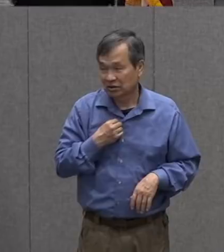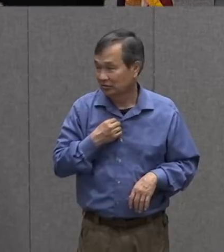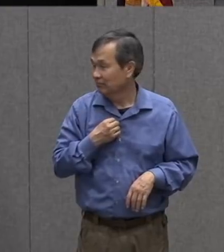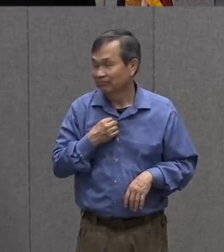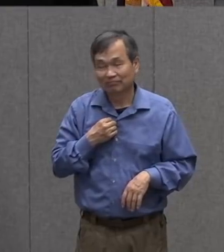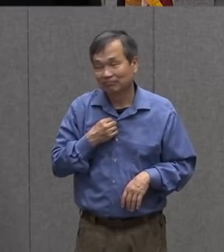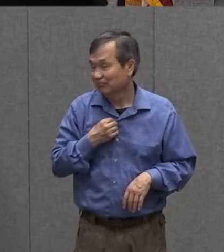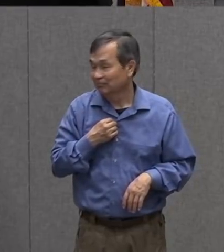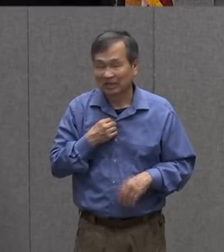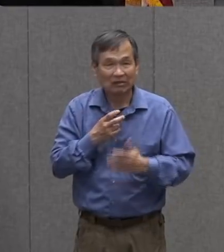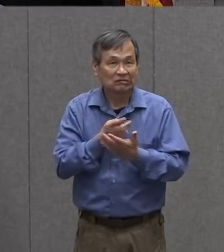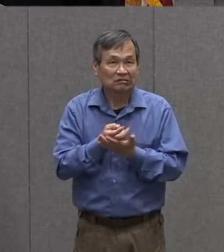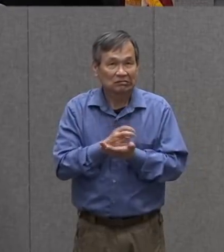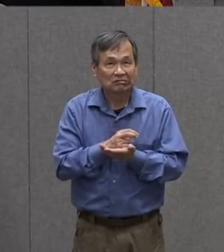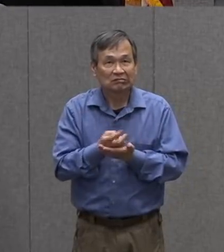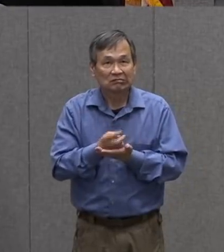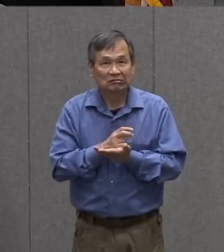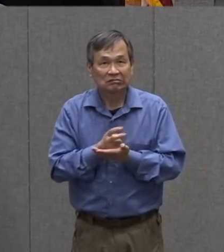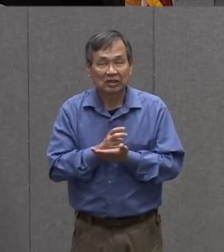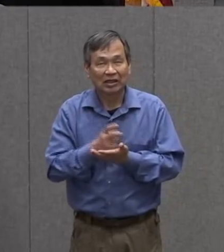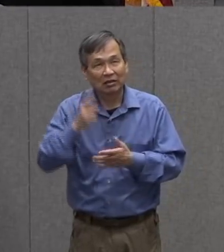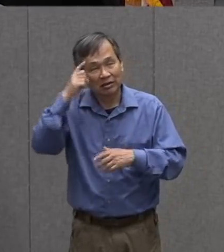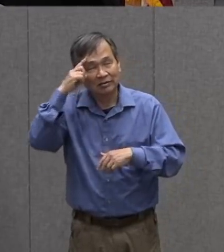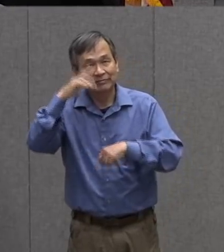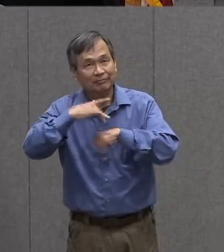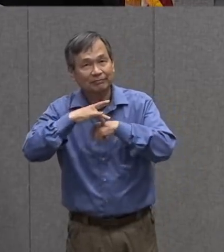i was a little anxious about things